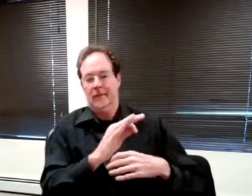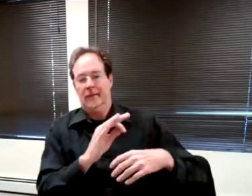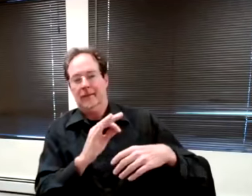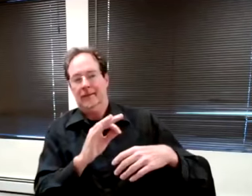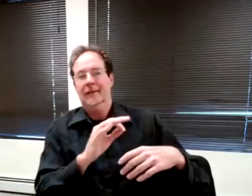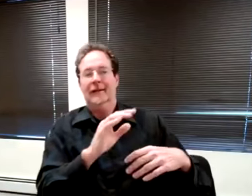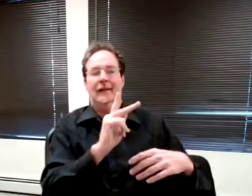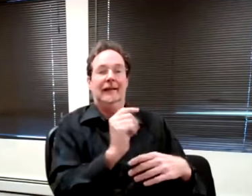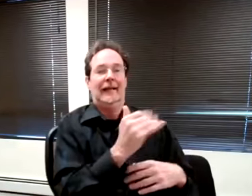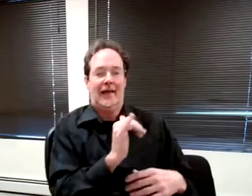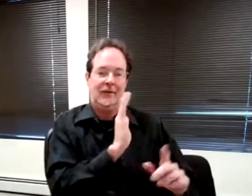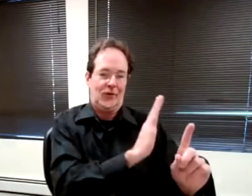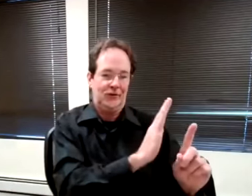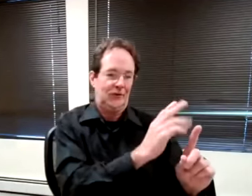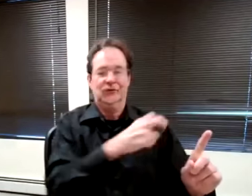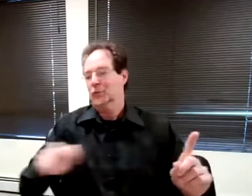Thanks, Jen.